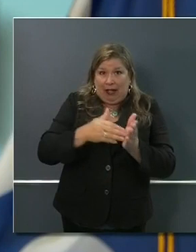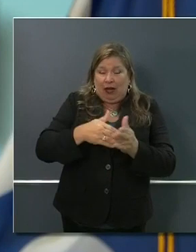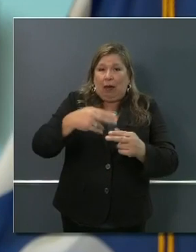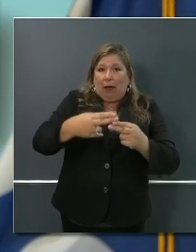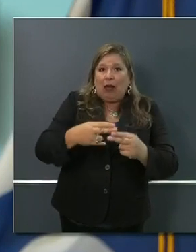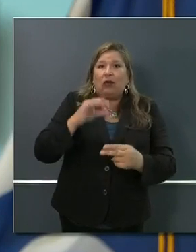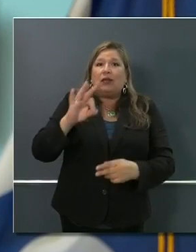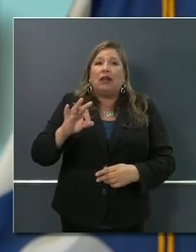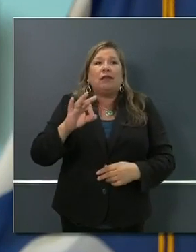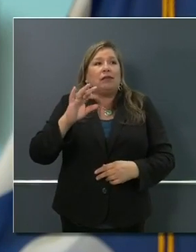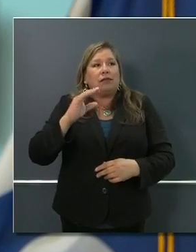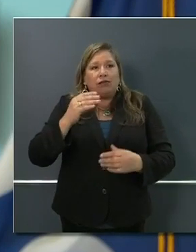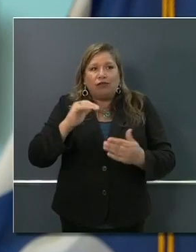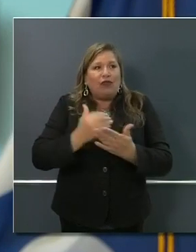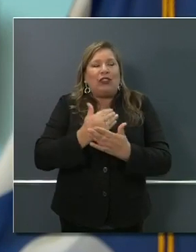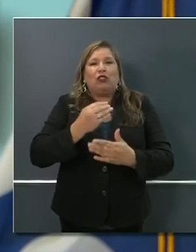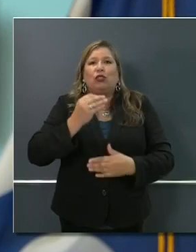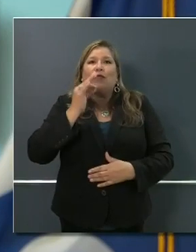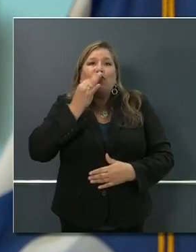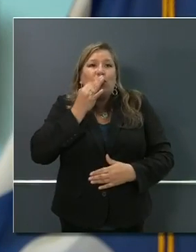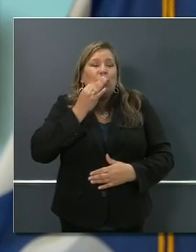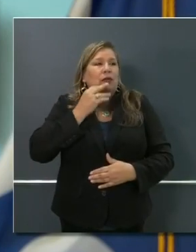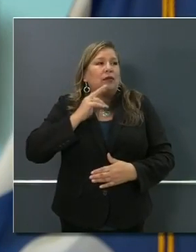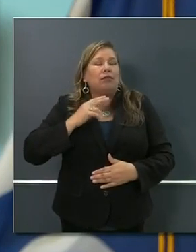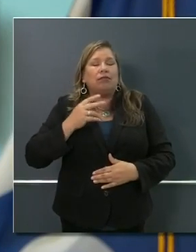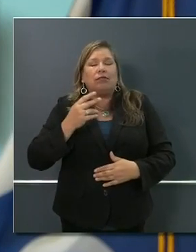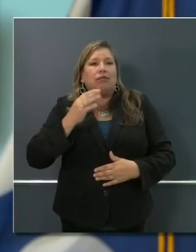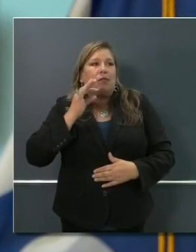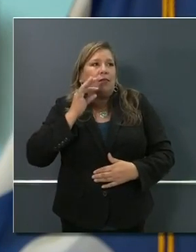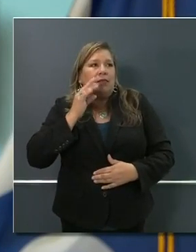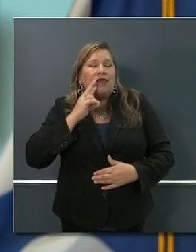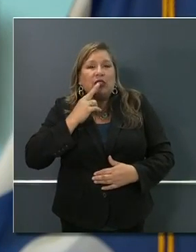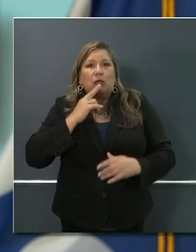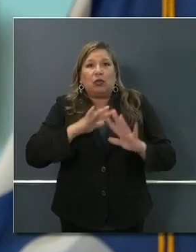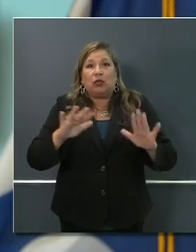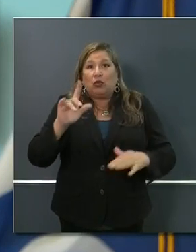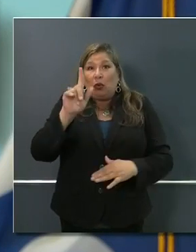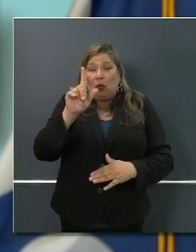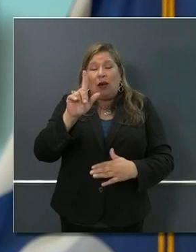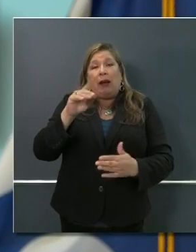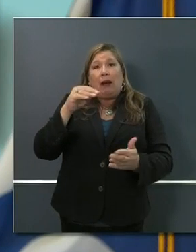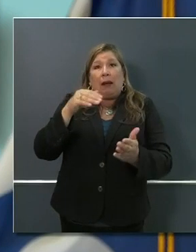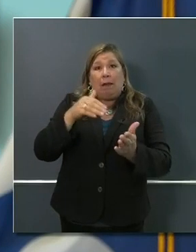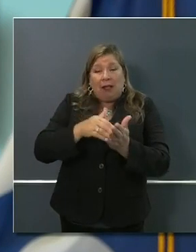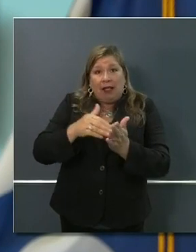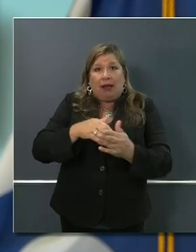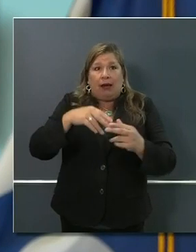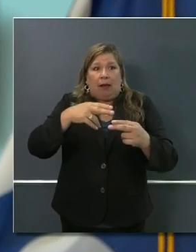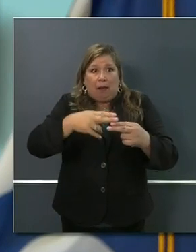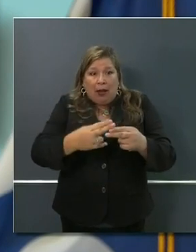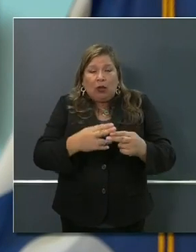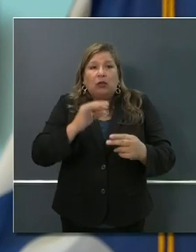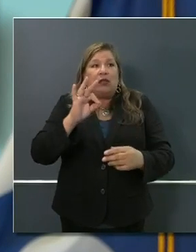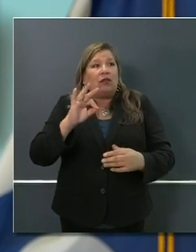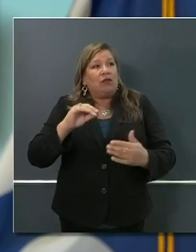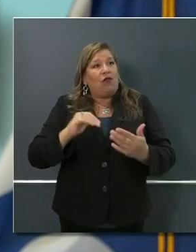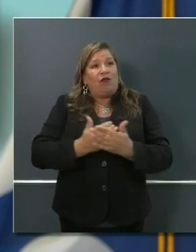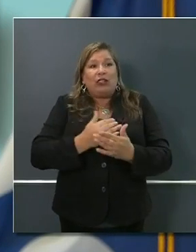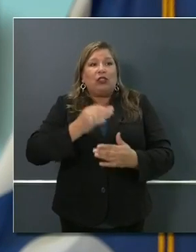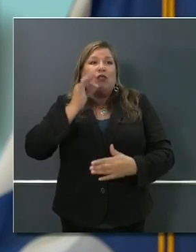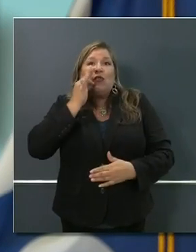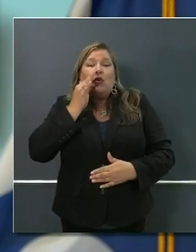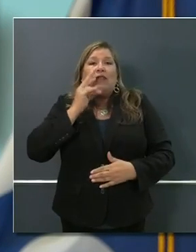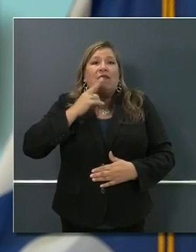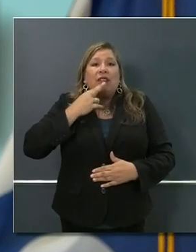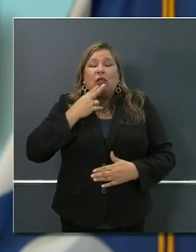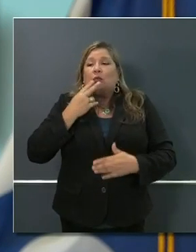on a monthly basis, 20 to 21 million pounds of fresh produce and other commodities to